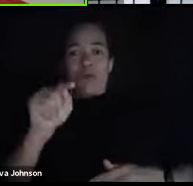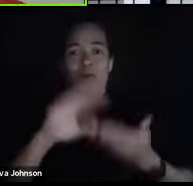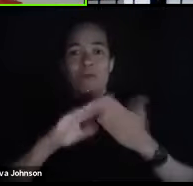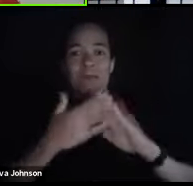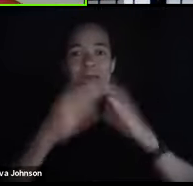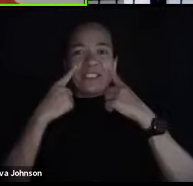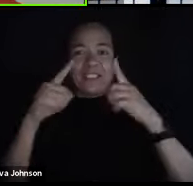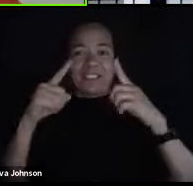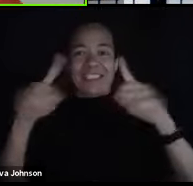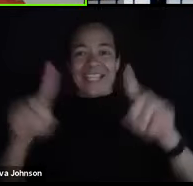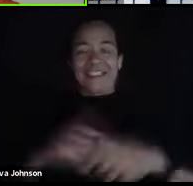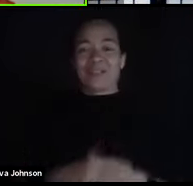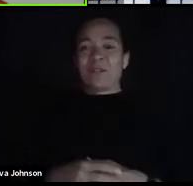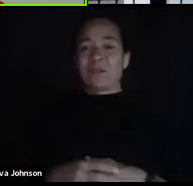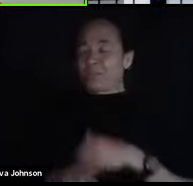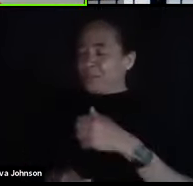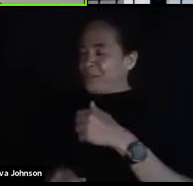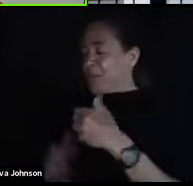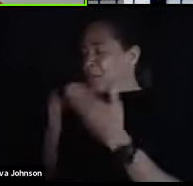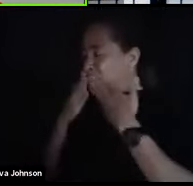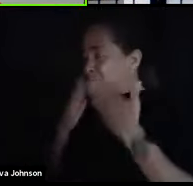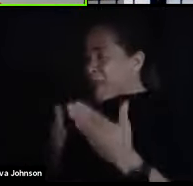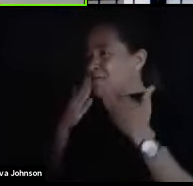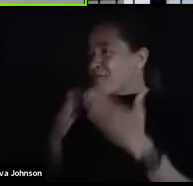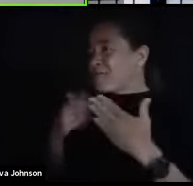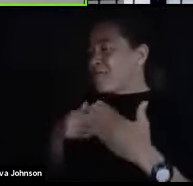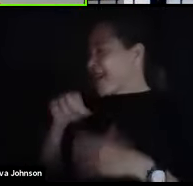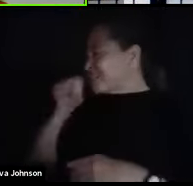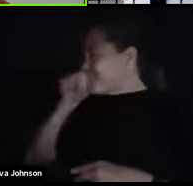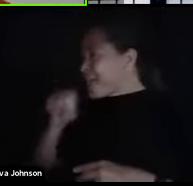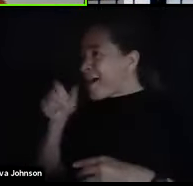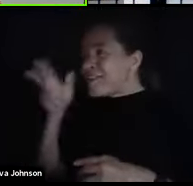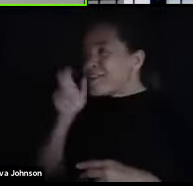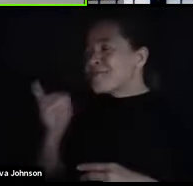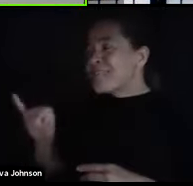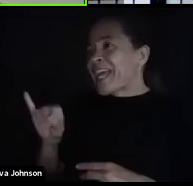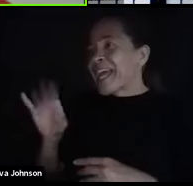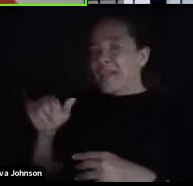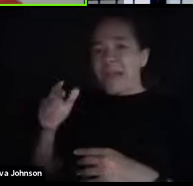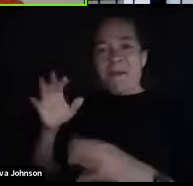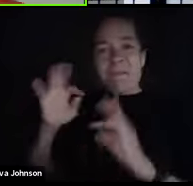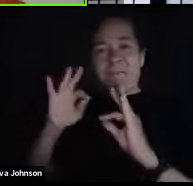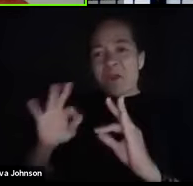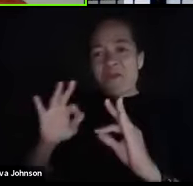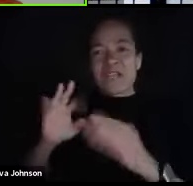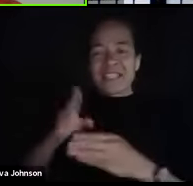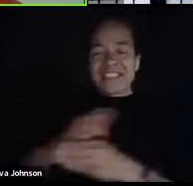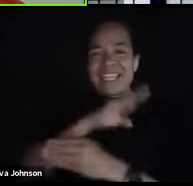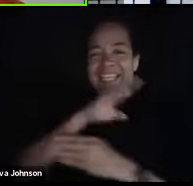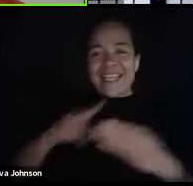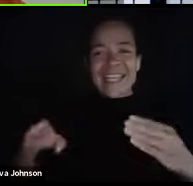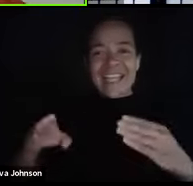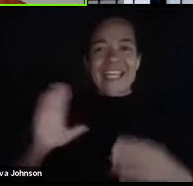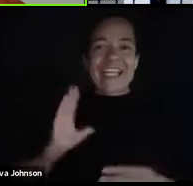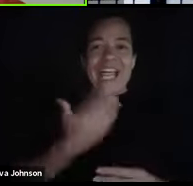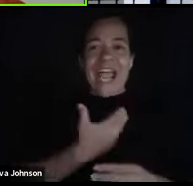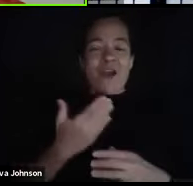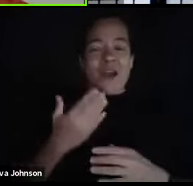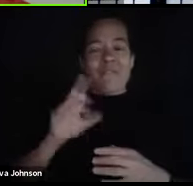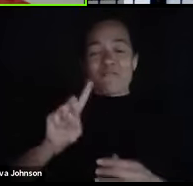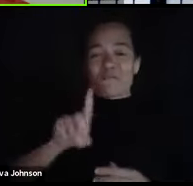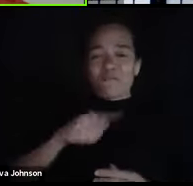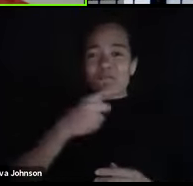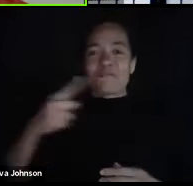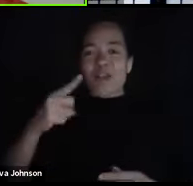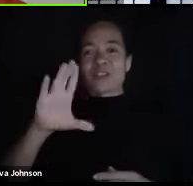Never heard true words, Dr. Ross. I love hearing that. That's a great way to end our very first Cardinal Insider